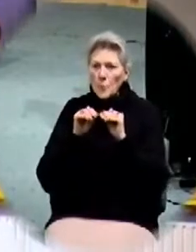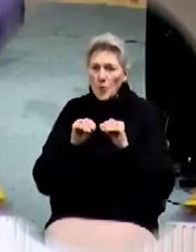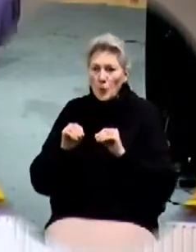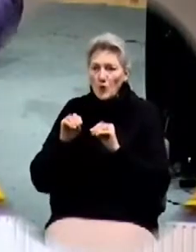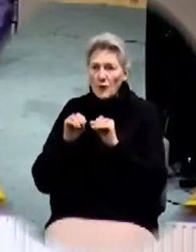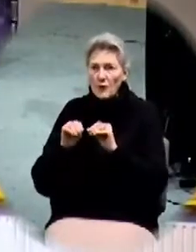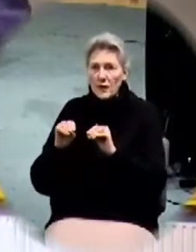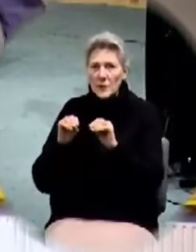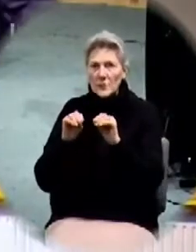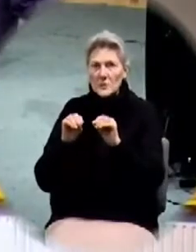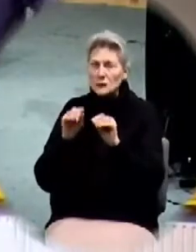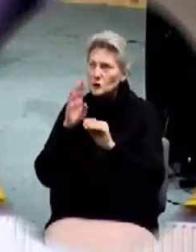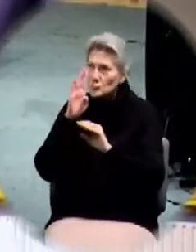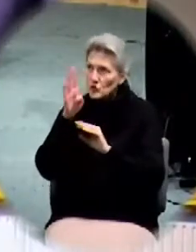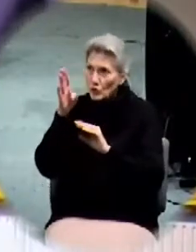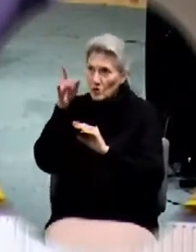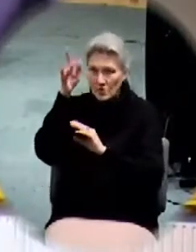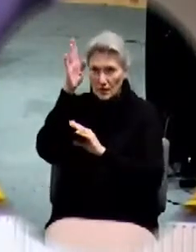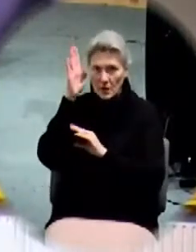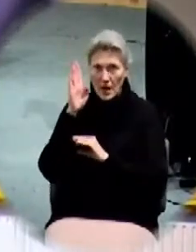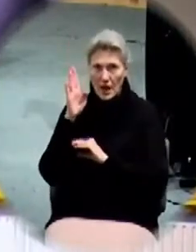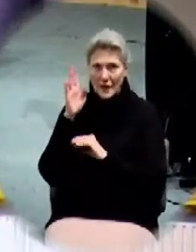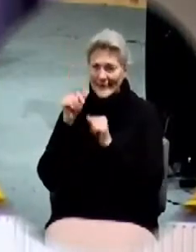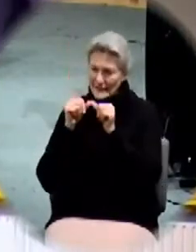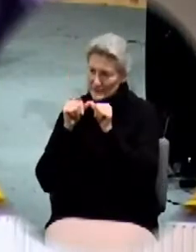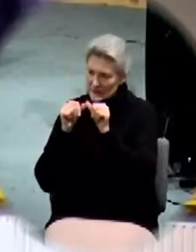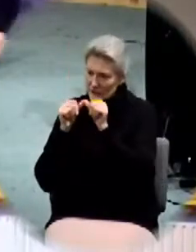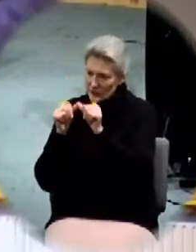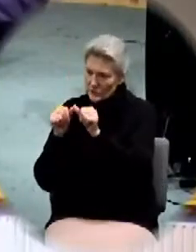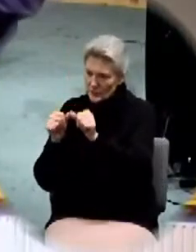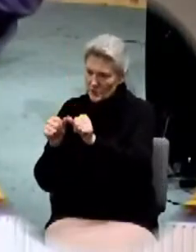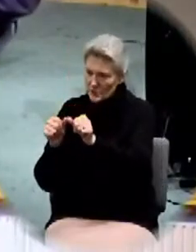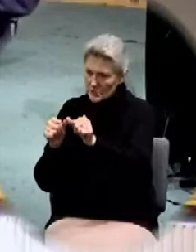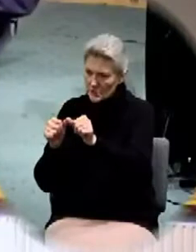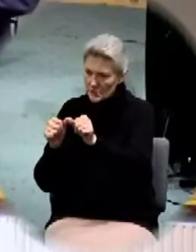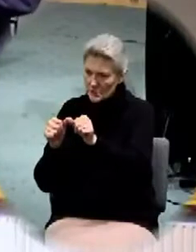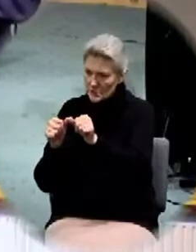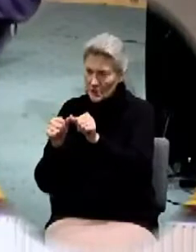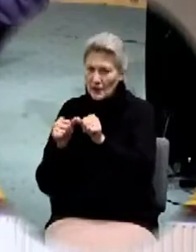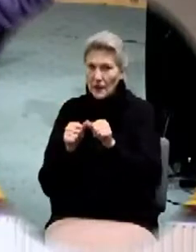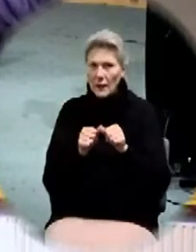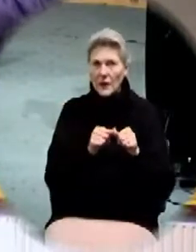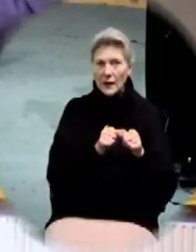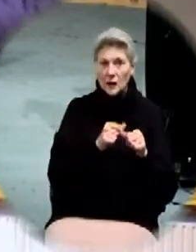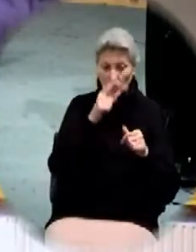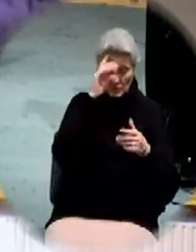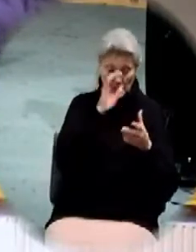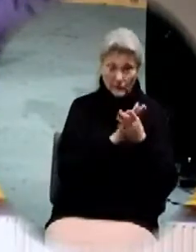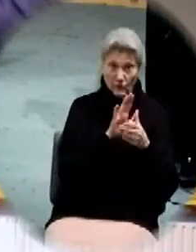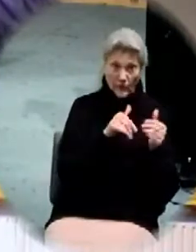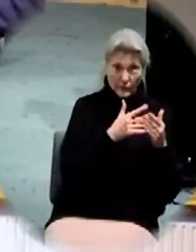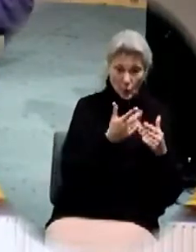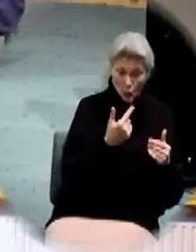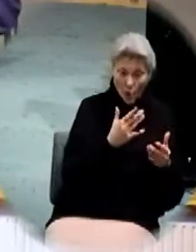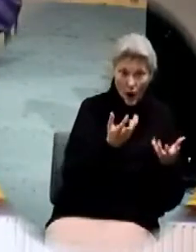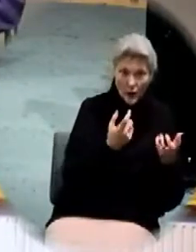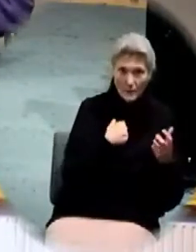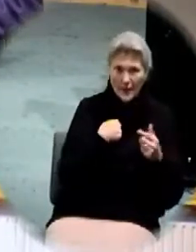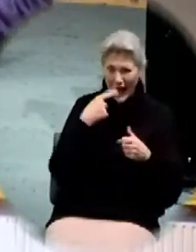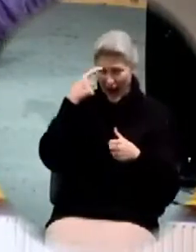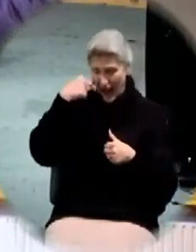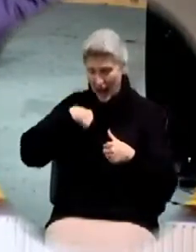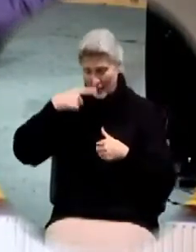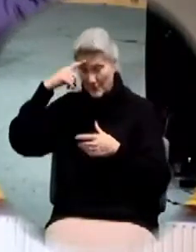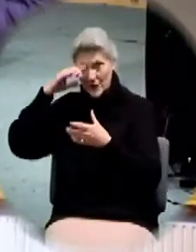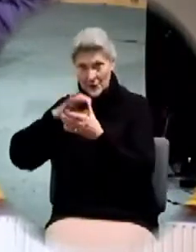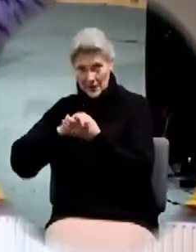comfortable spot. I personally believe you can believe whatever you want. I'm not going to get in conspiracy